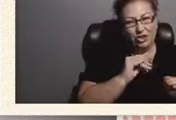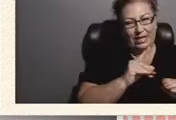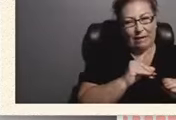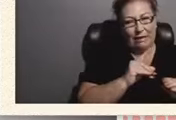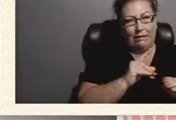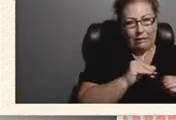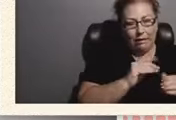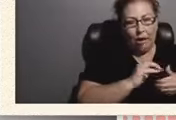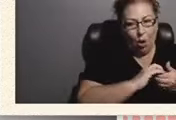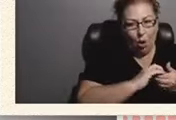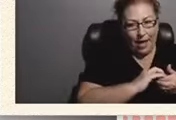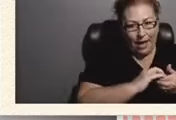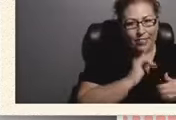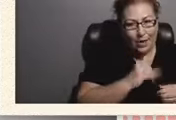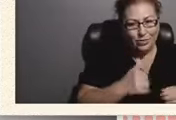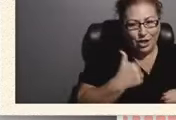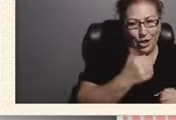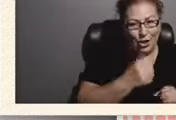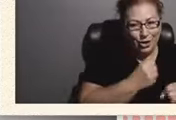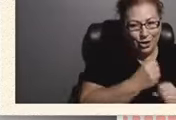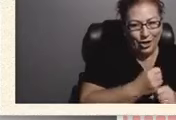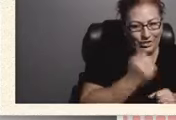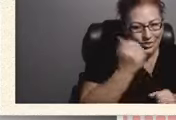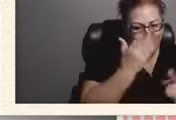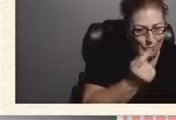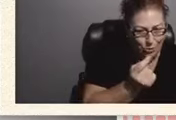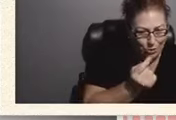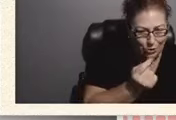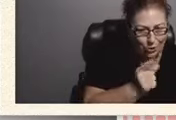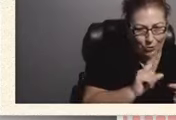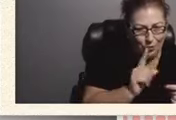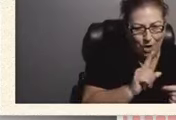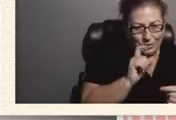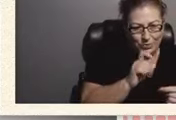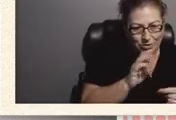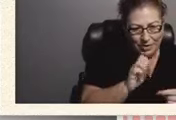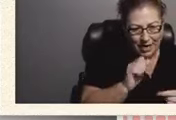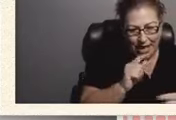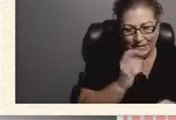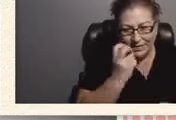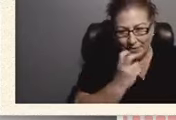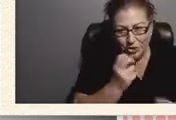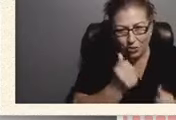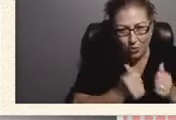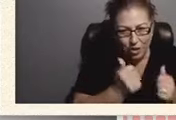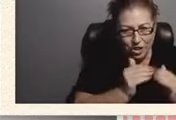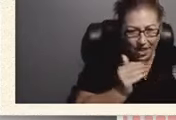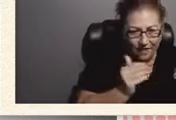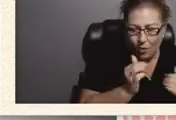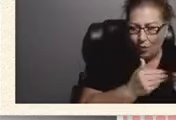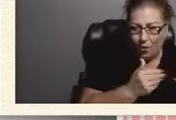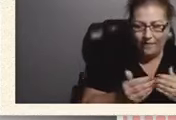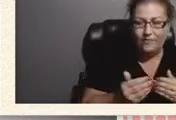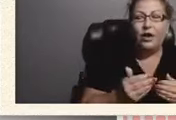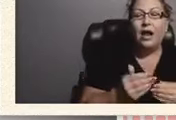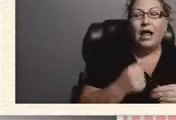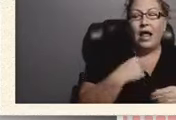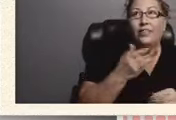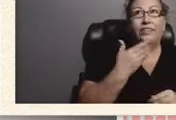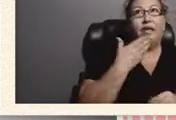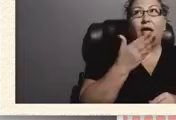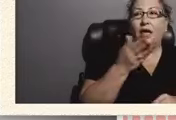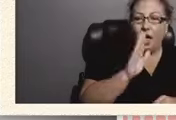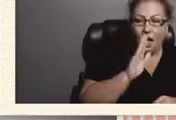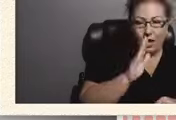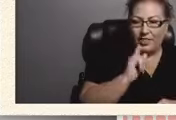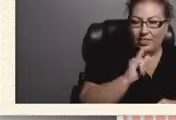younger years he didn't know what to do where he's supposed to be at speech what level whatever and i thank god that he had